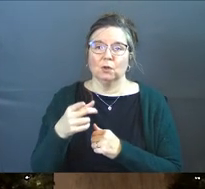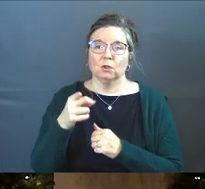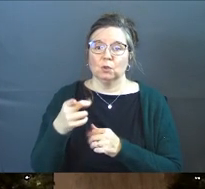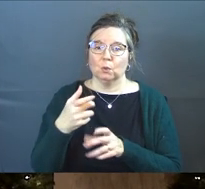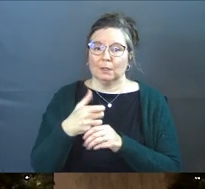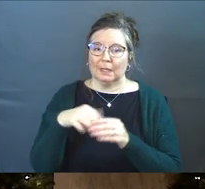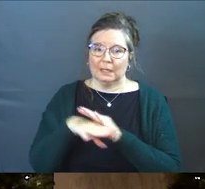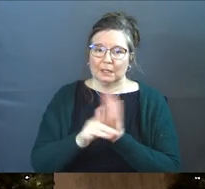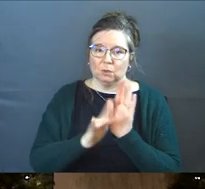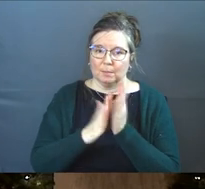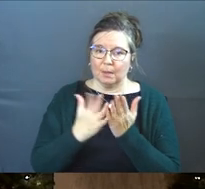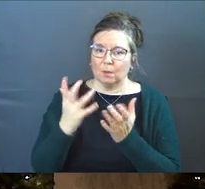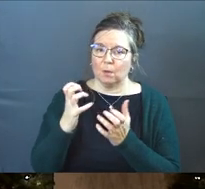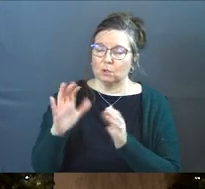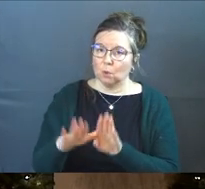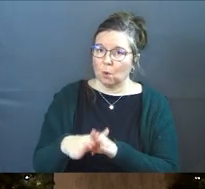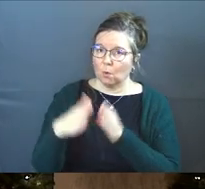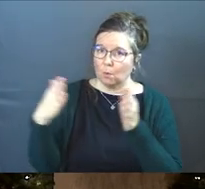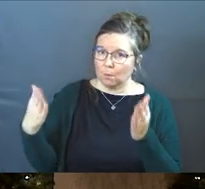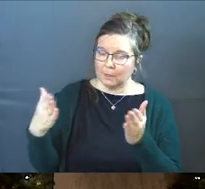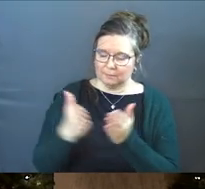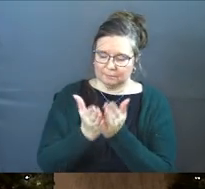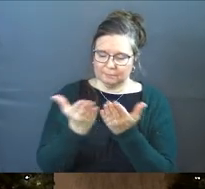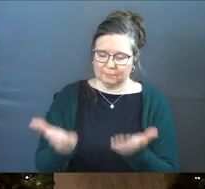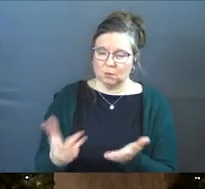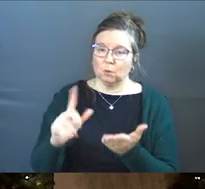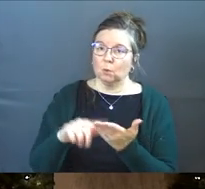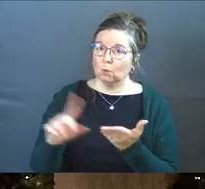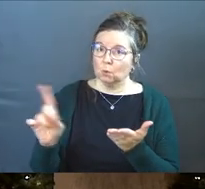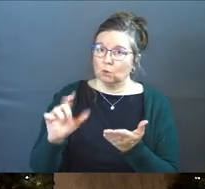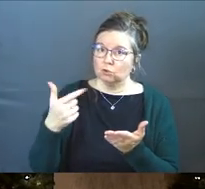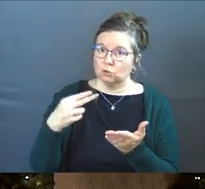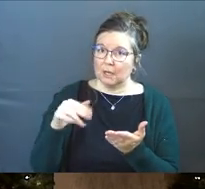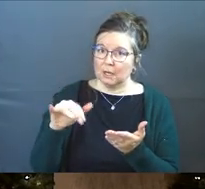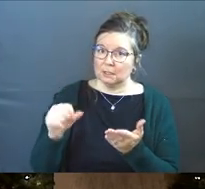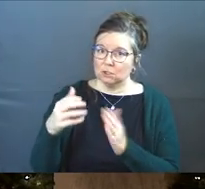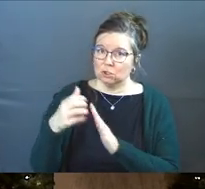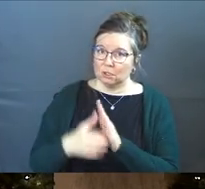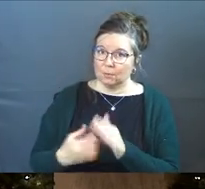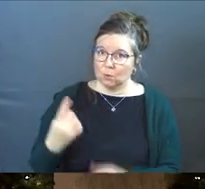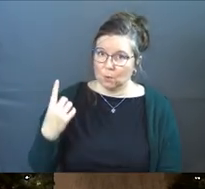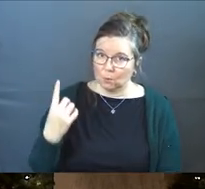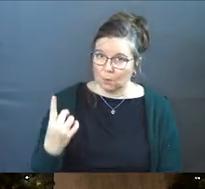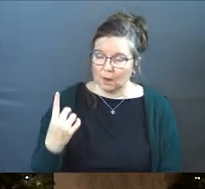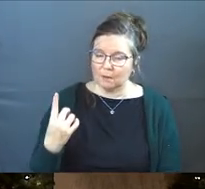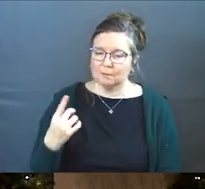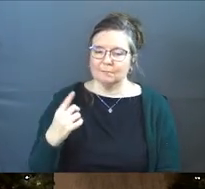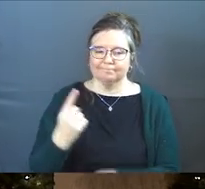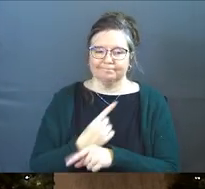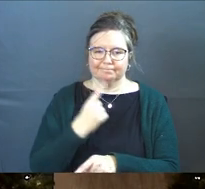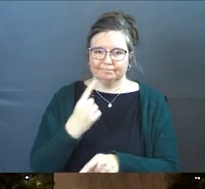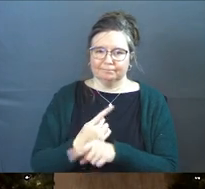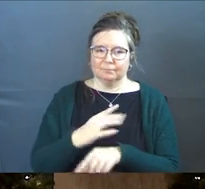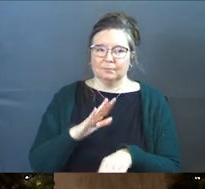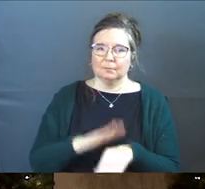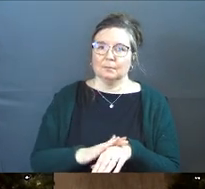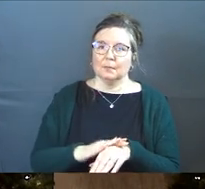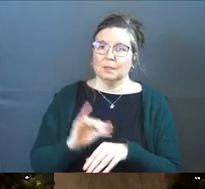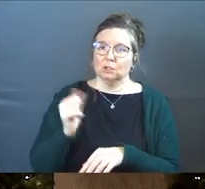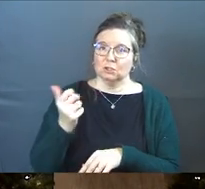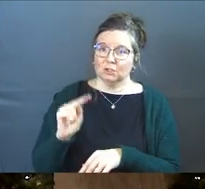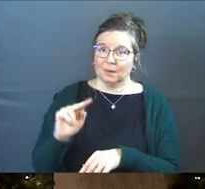you get into the Bible. I want you to open it this morning to Genesis chapter 1. How appropriate on